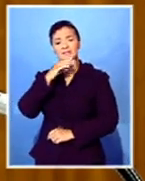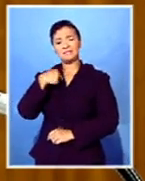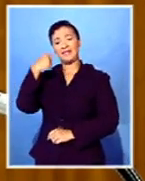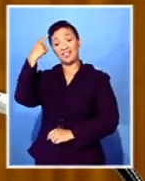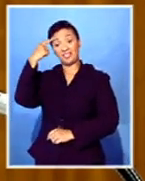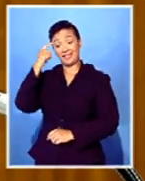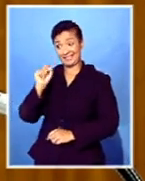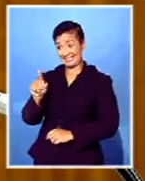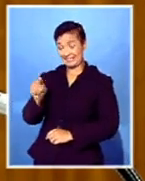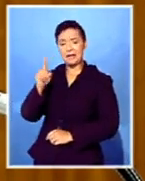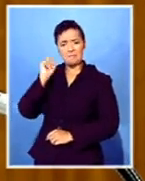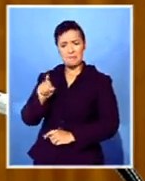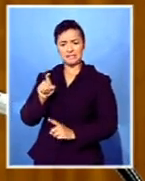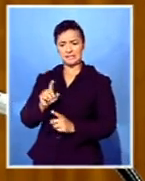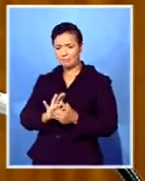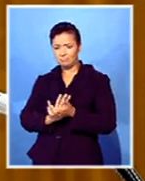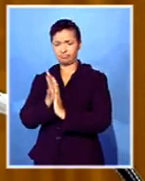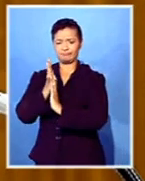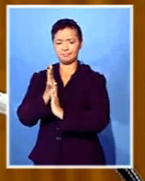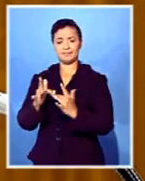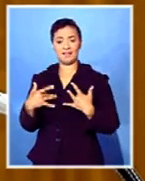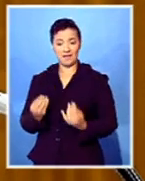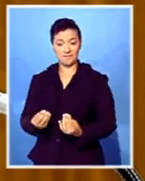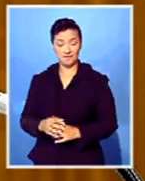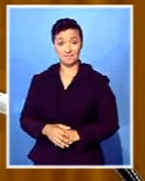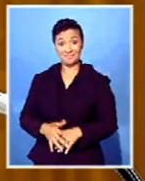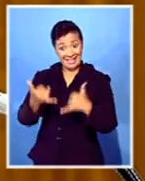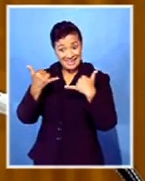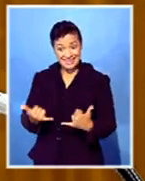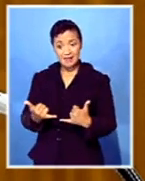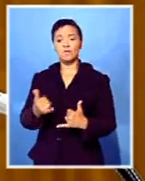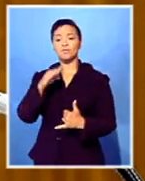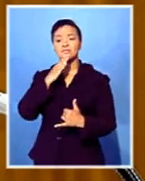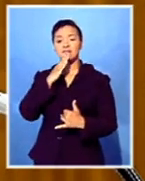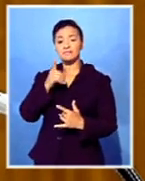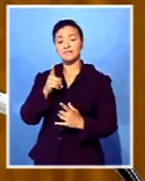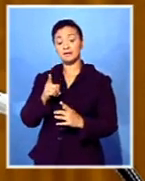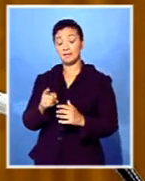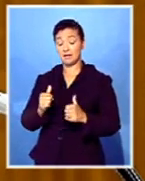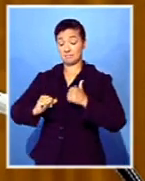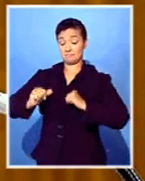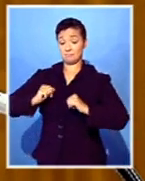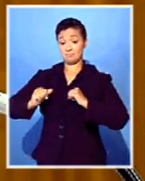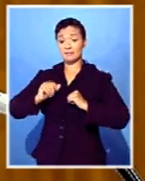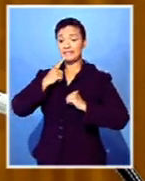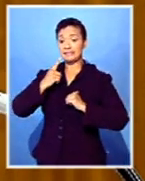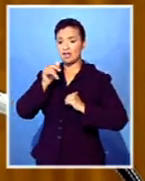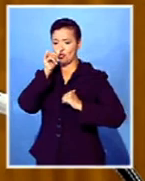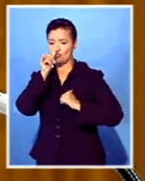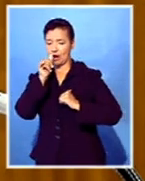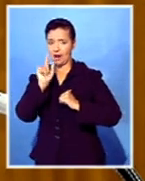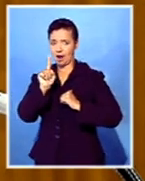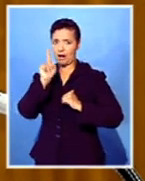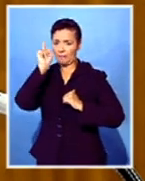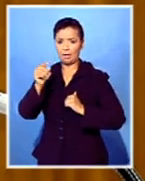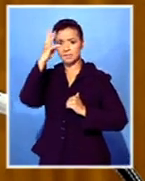by Maria J.A. in Malchus. For in this case, the retributive aspect of punishment must